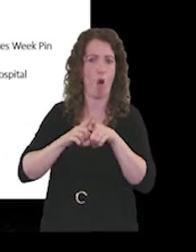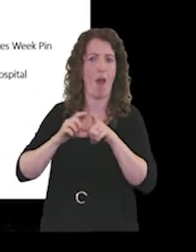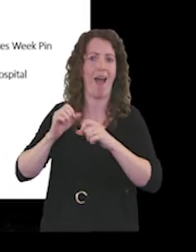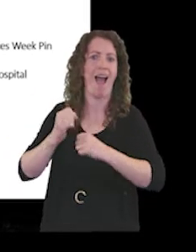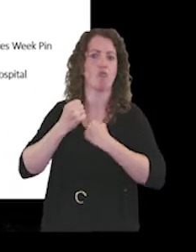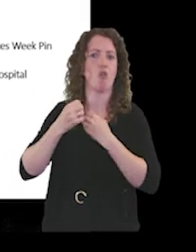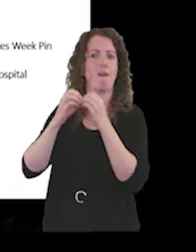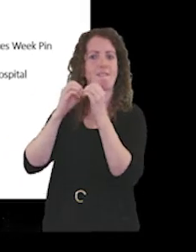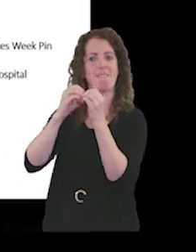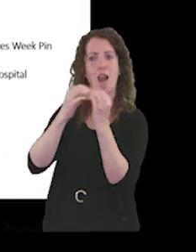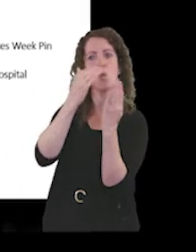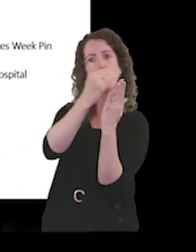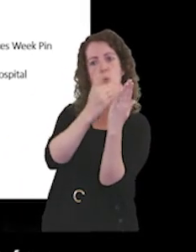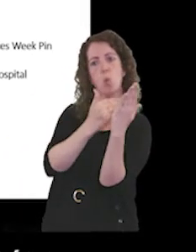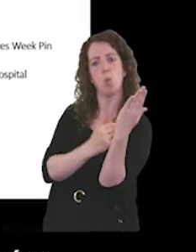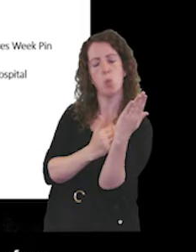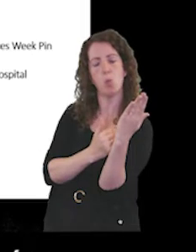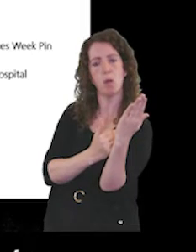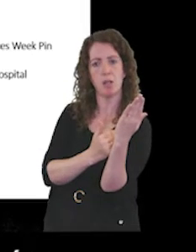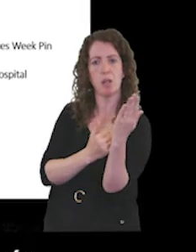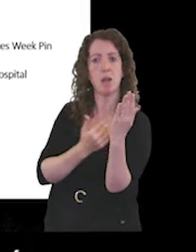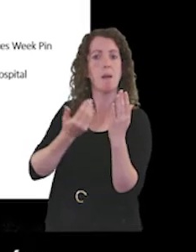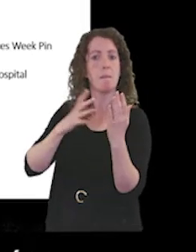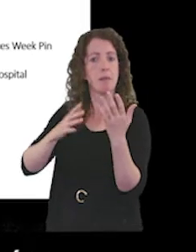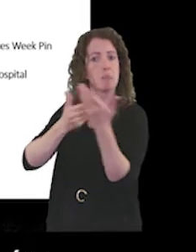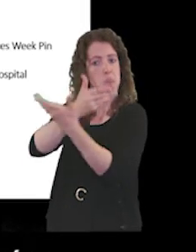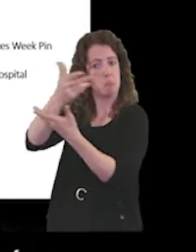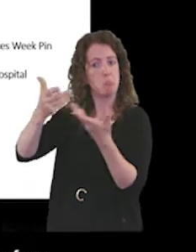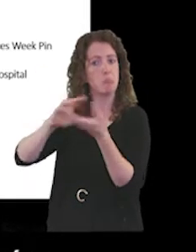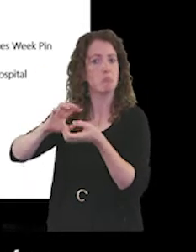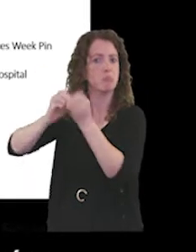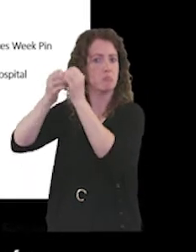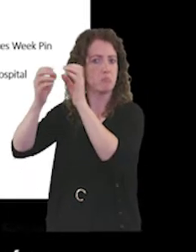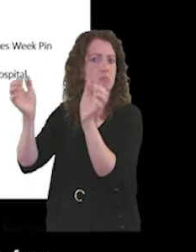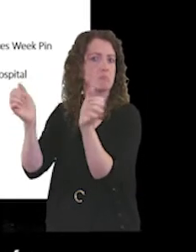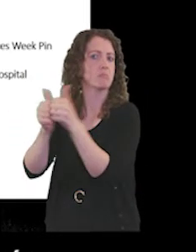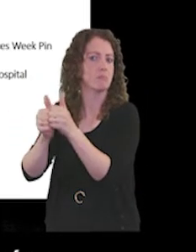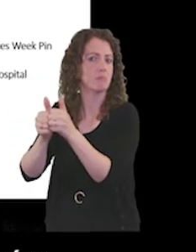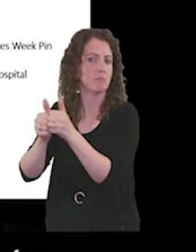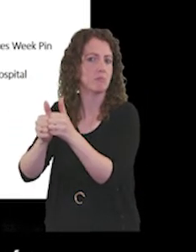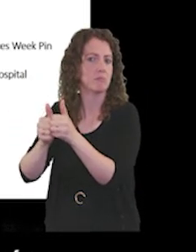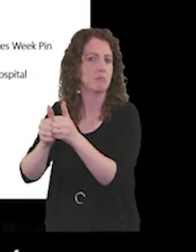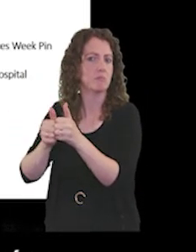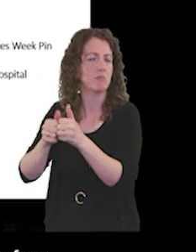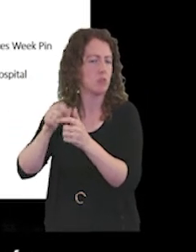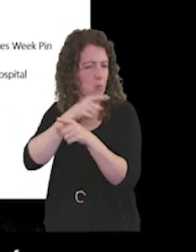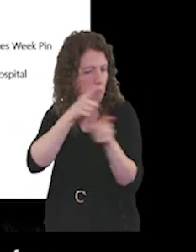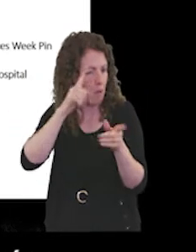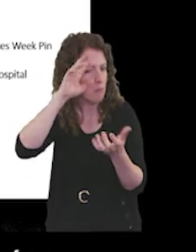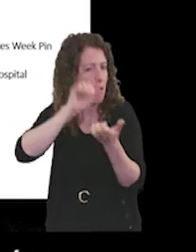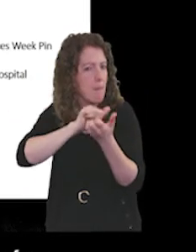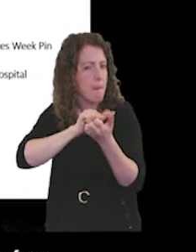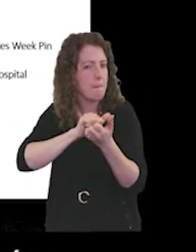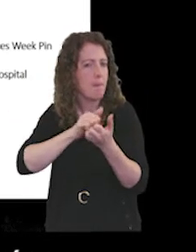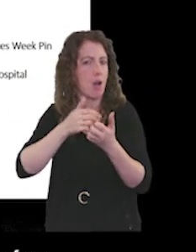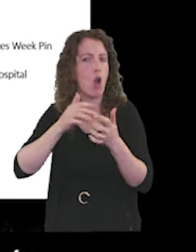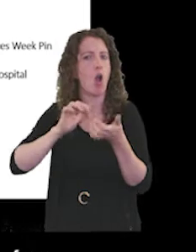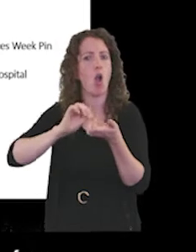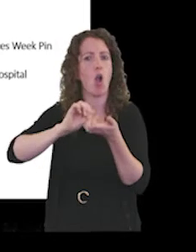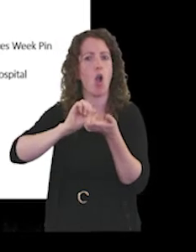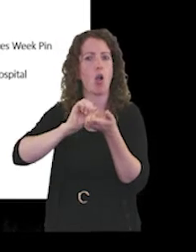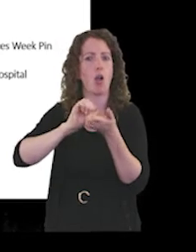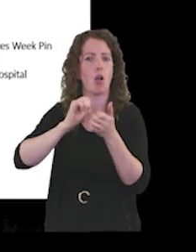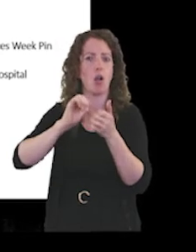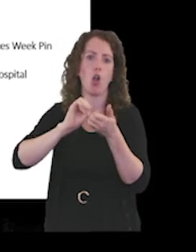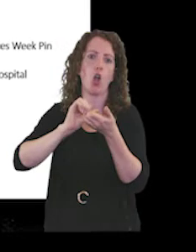And that they were produced and many will remember from a very widespread co-produced piece of